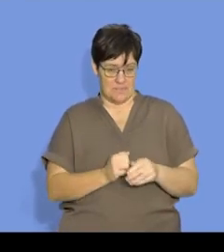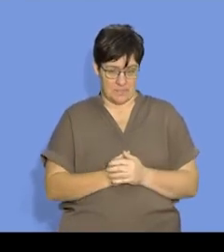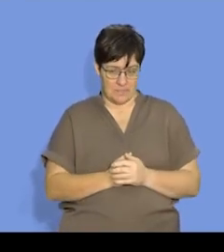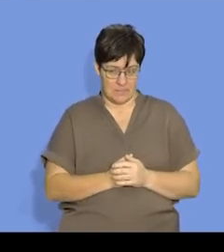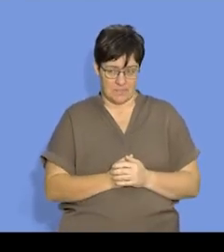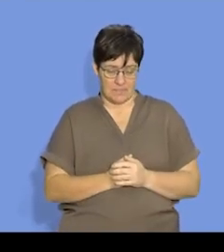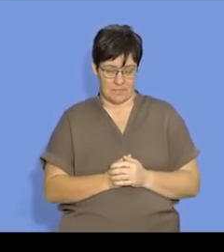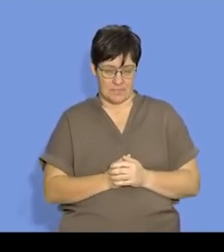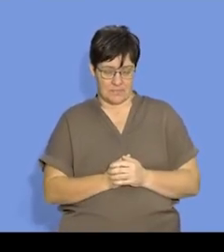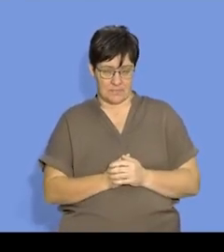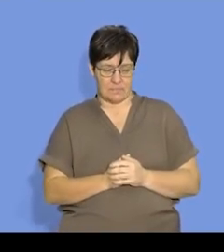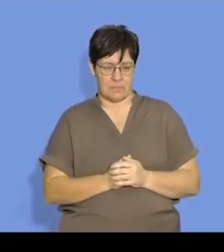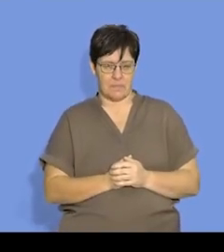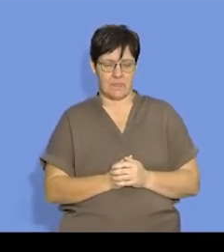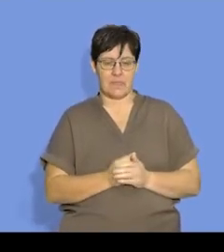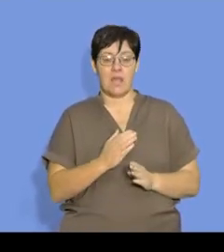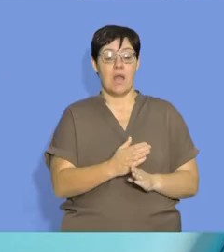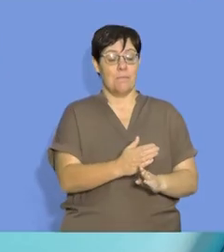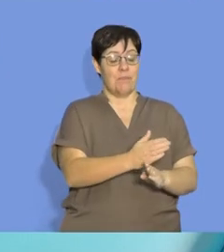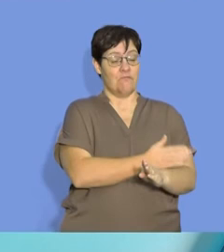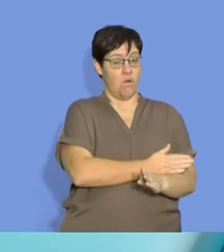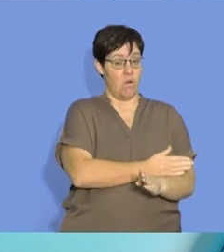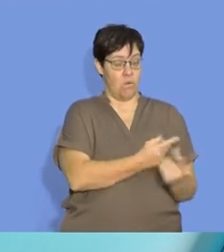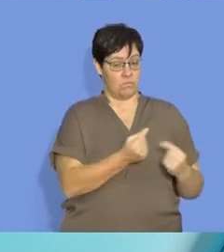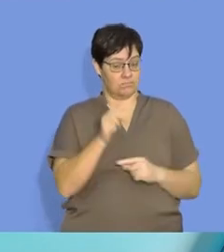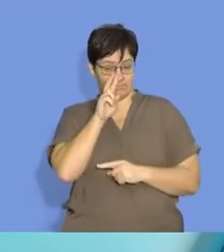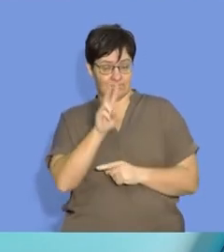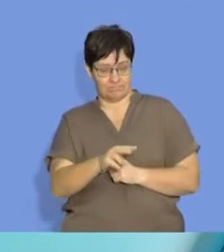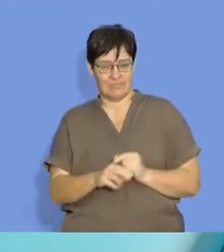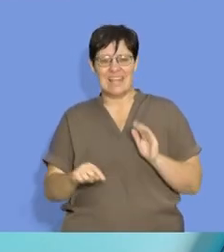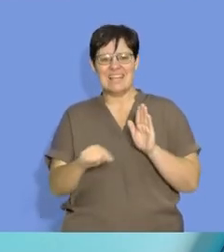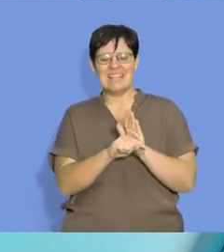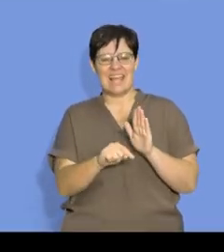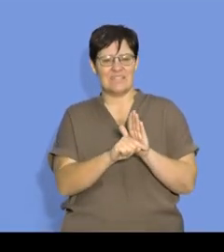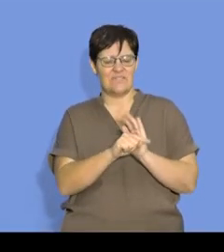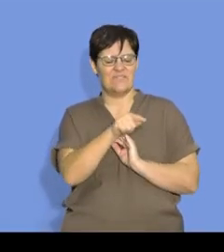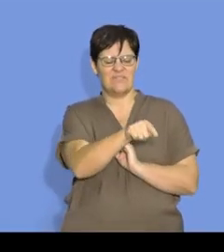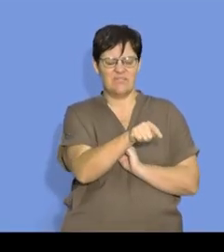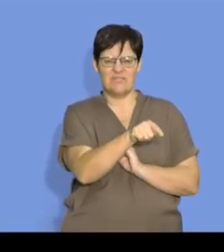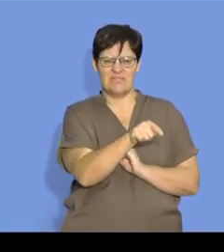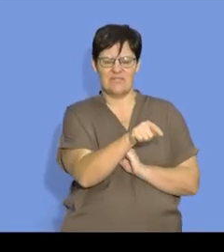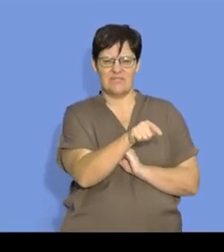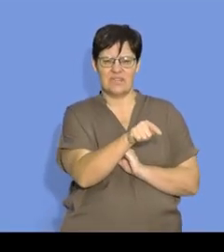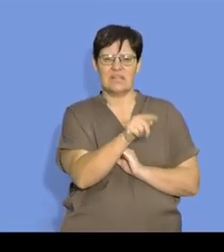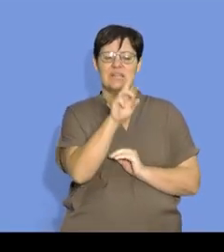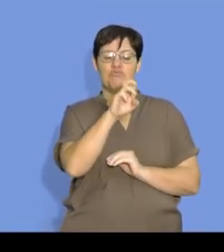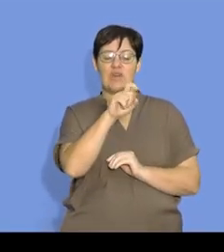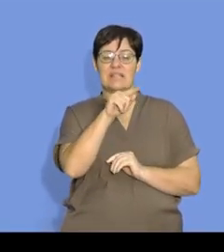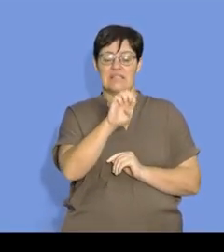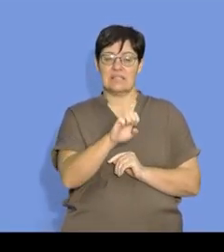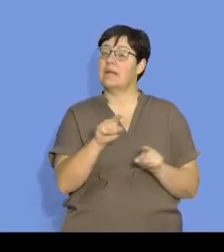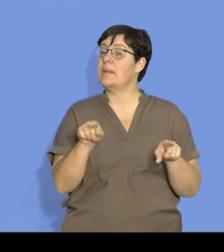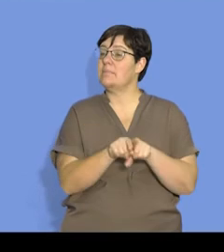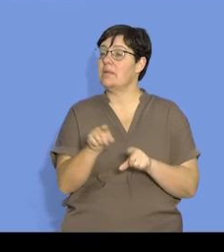reaction. Now, just before we get there, that negative in front where we speak about rate is equal to